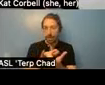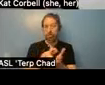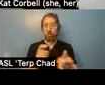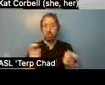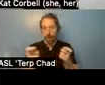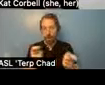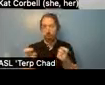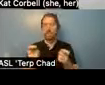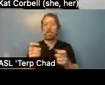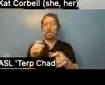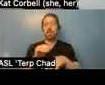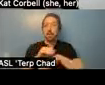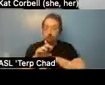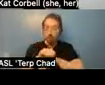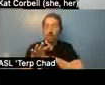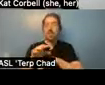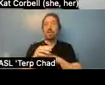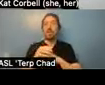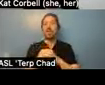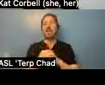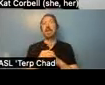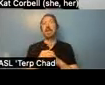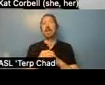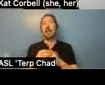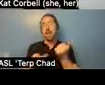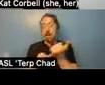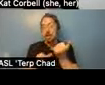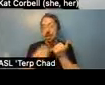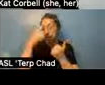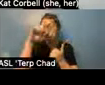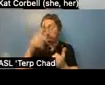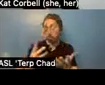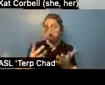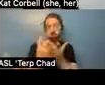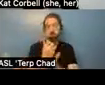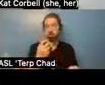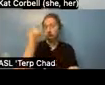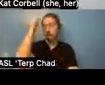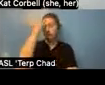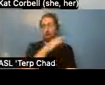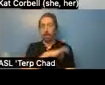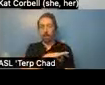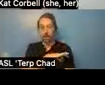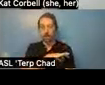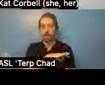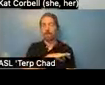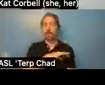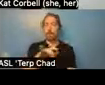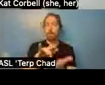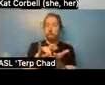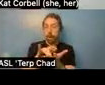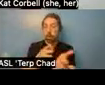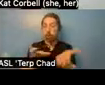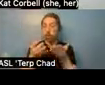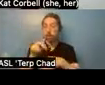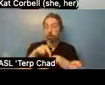assistance in gaining access to government benefits, referrals to medical services, mental health care,